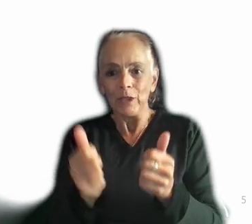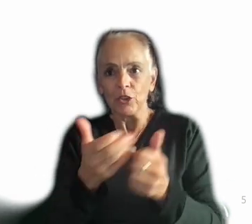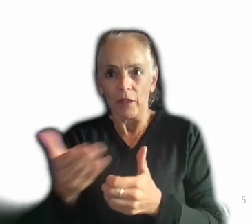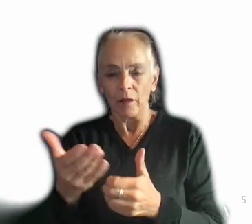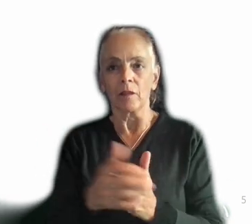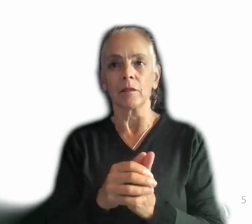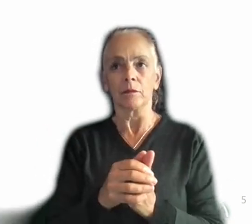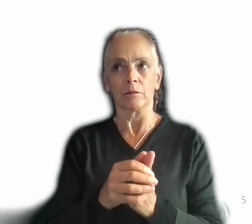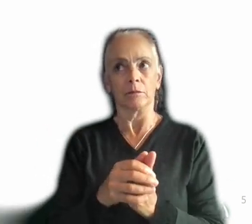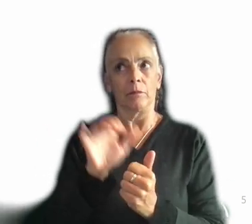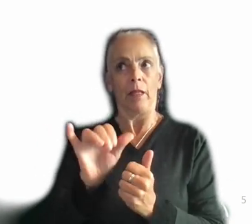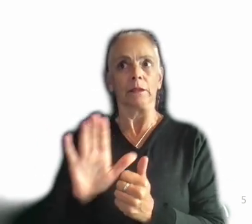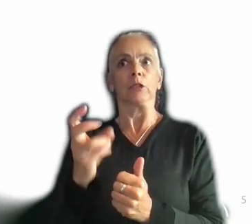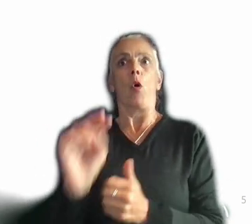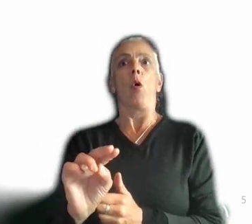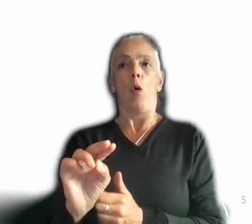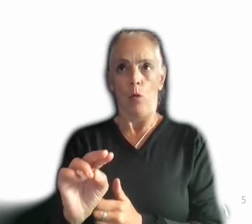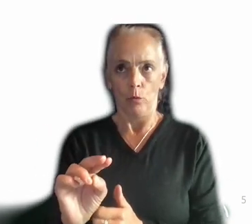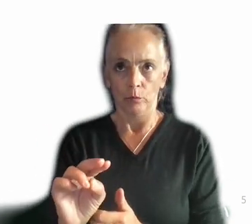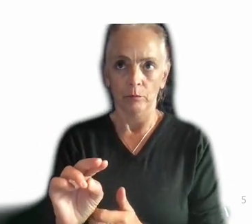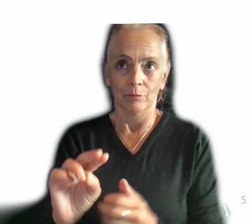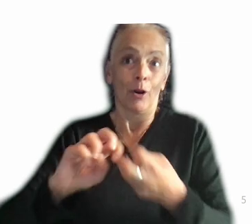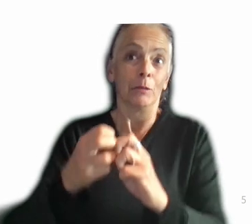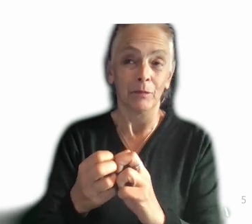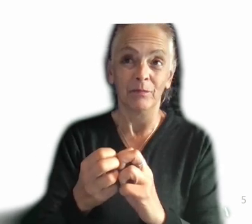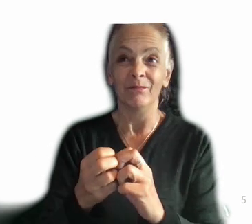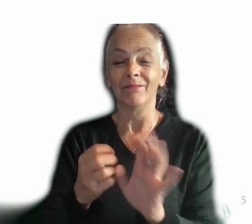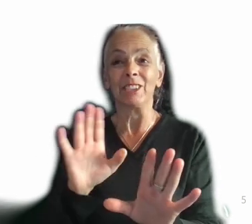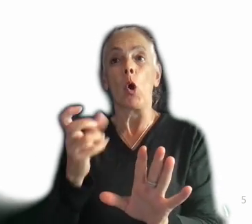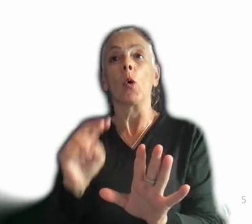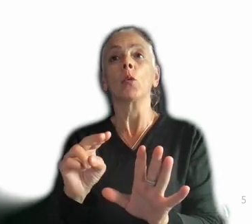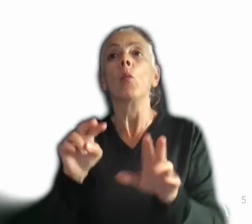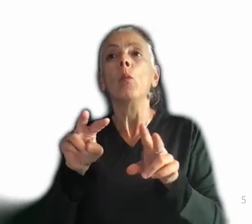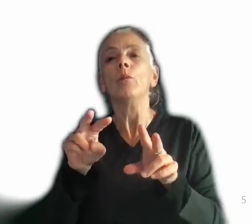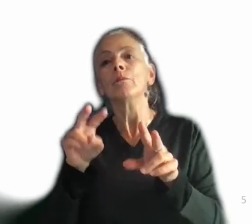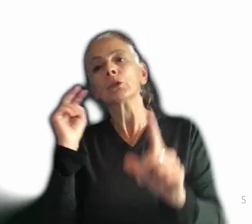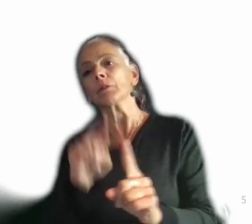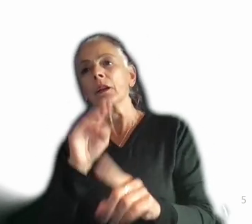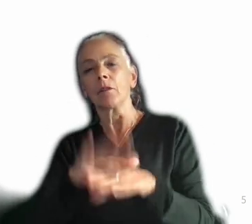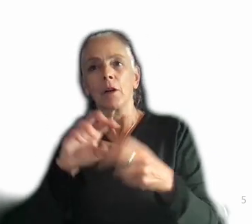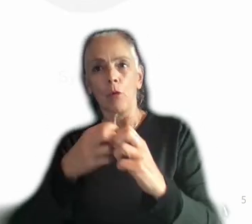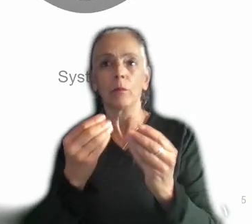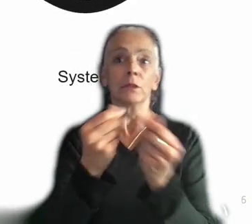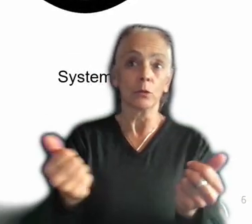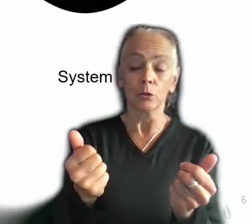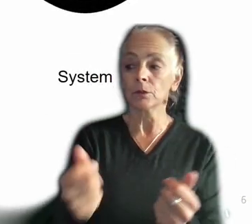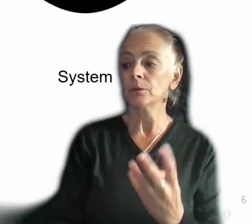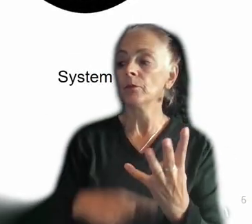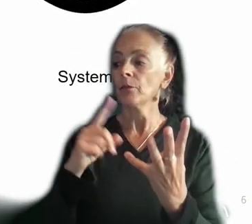own ball of wax. It's its own way to look at a problem and its own its own way to look at a solution. And finally,